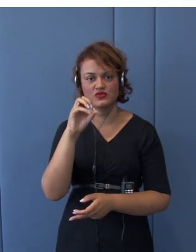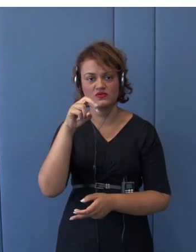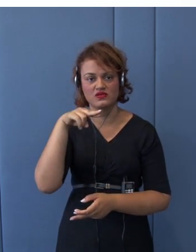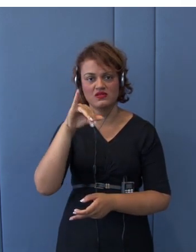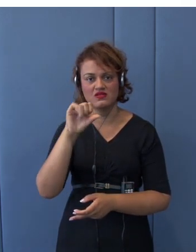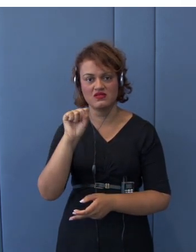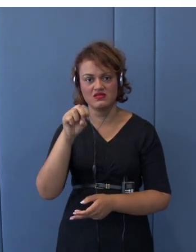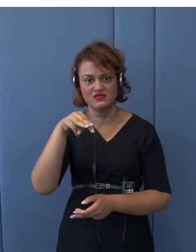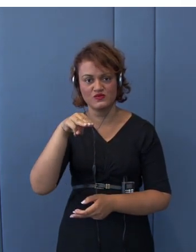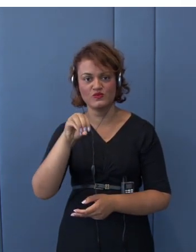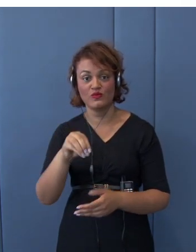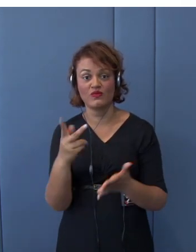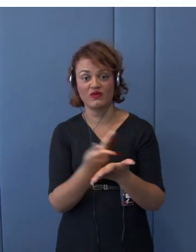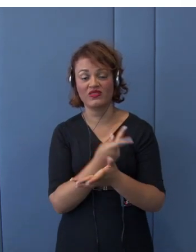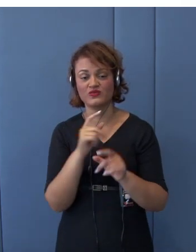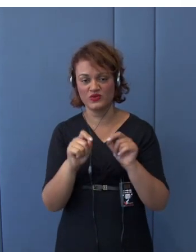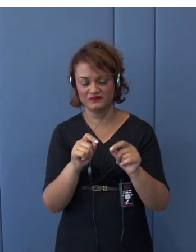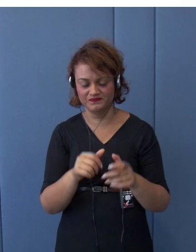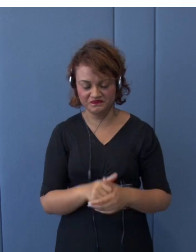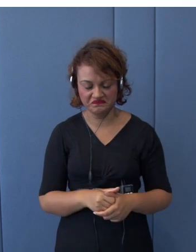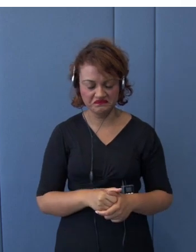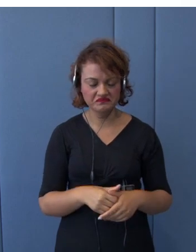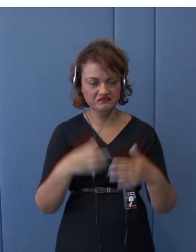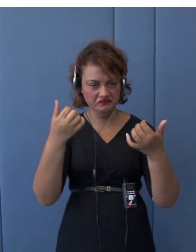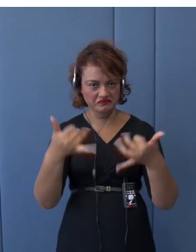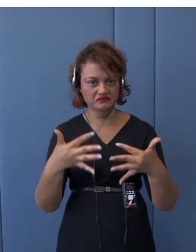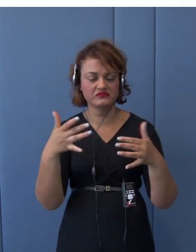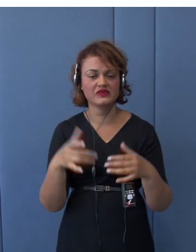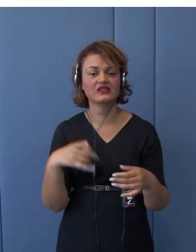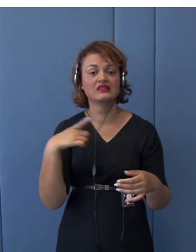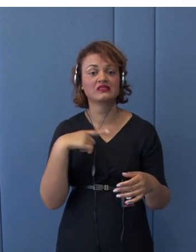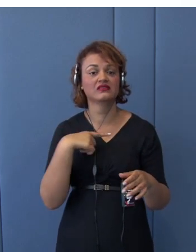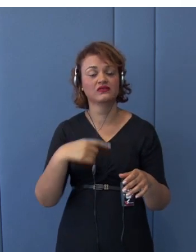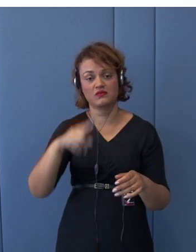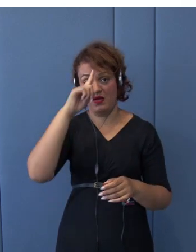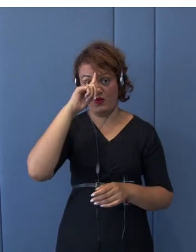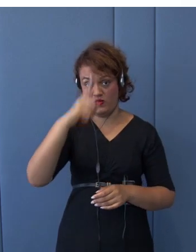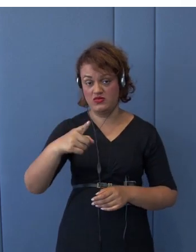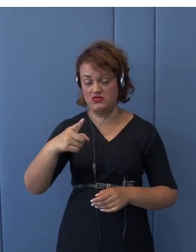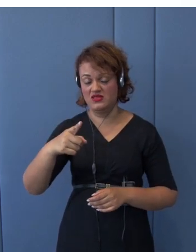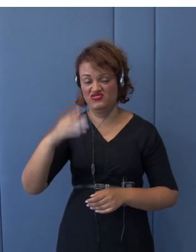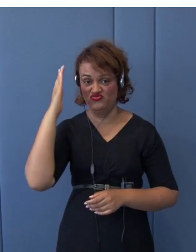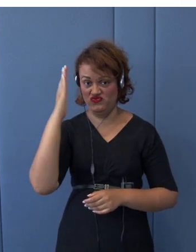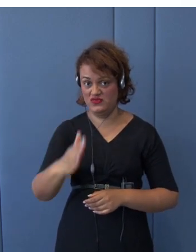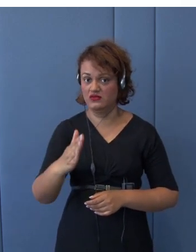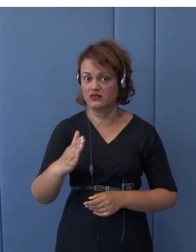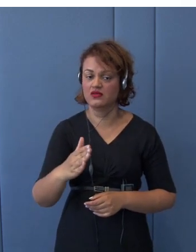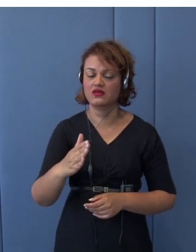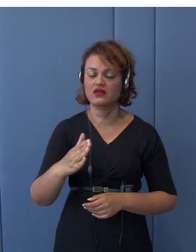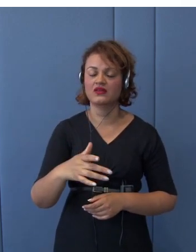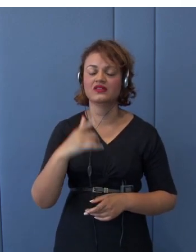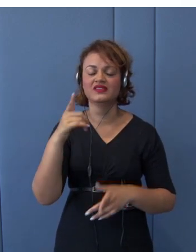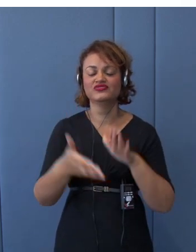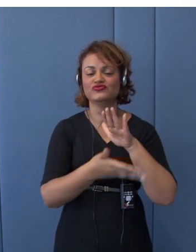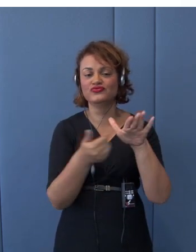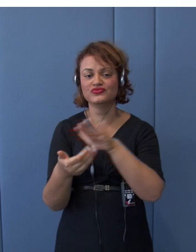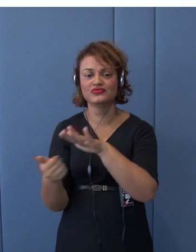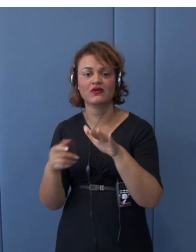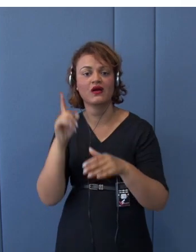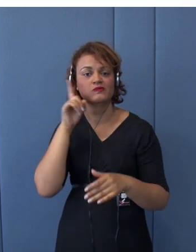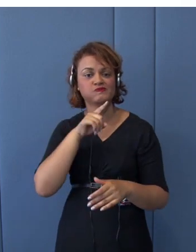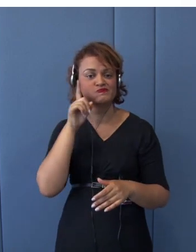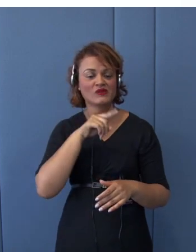be more concrete, there was an executive order to withdraw United States from the TPP. And